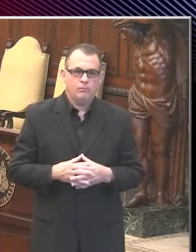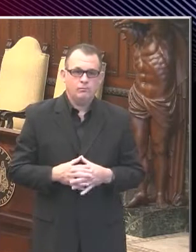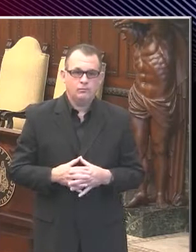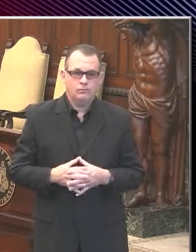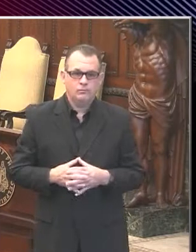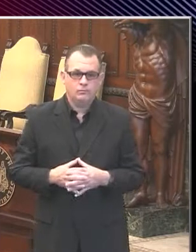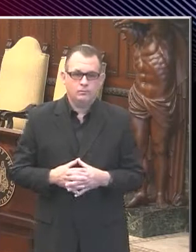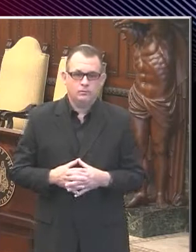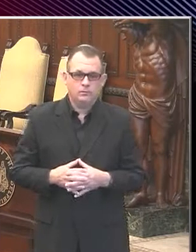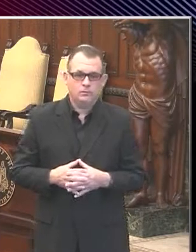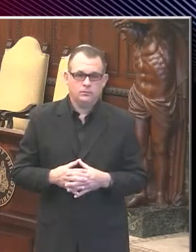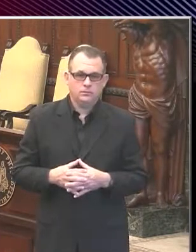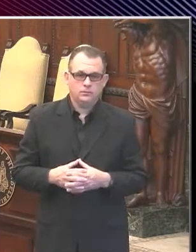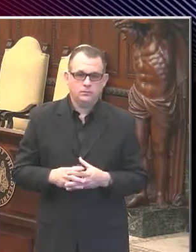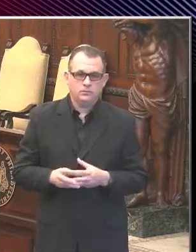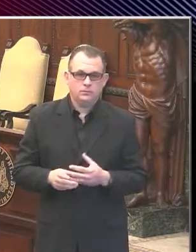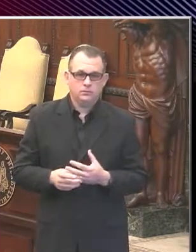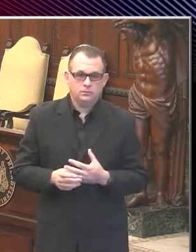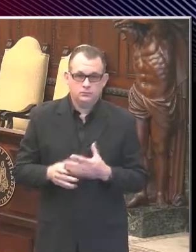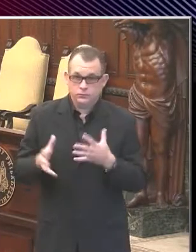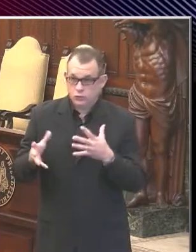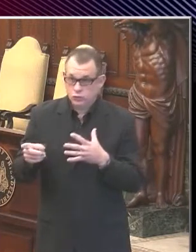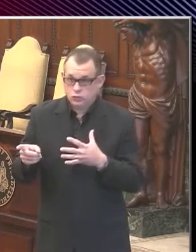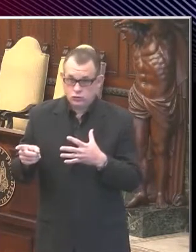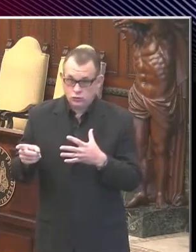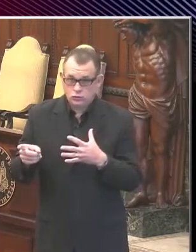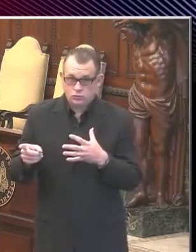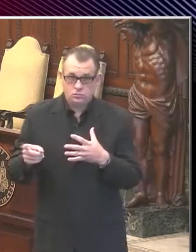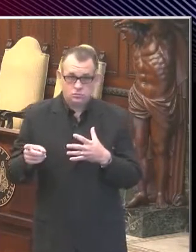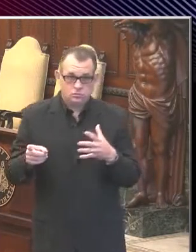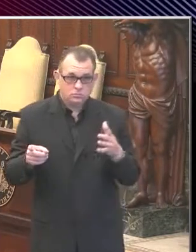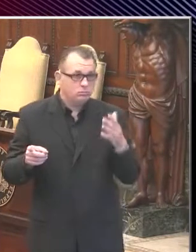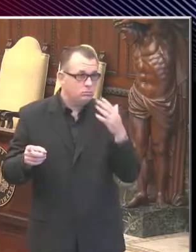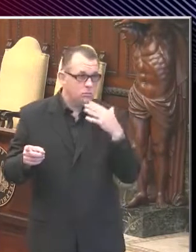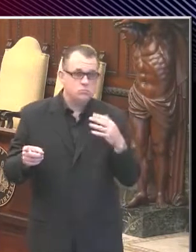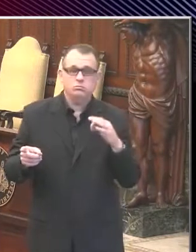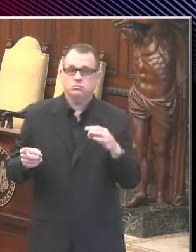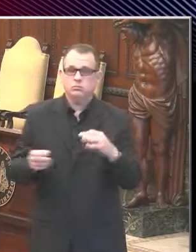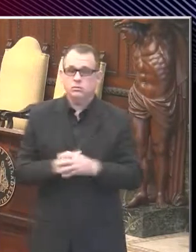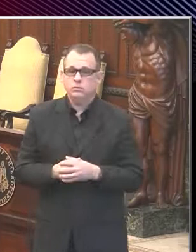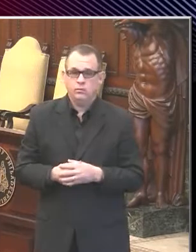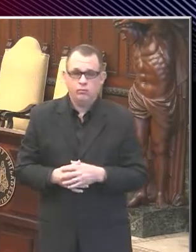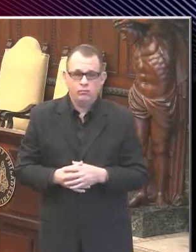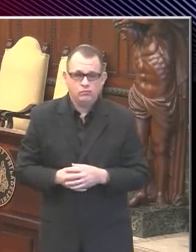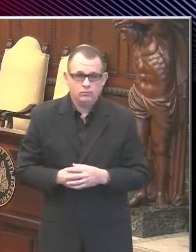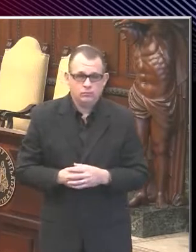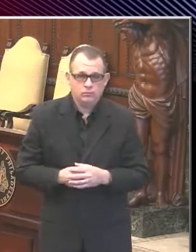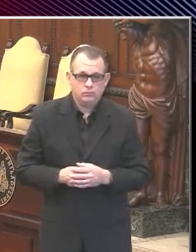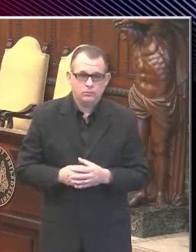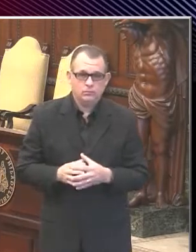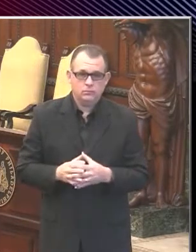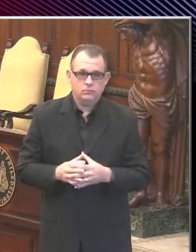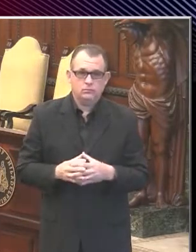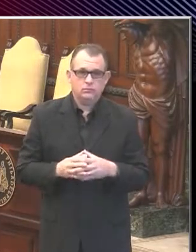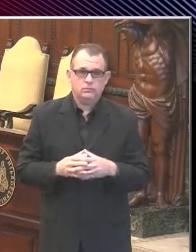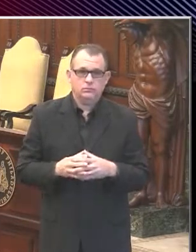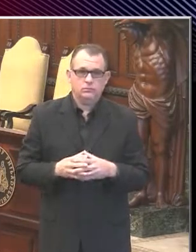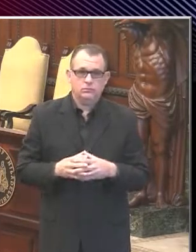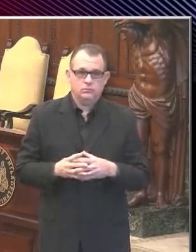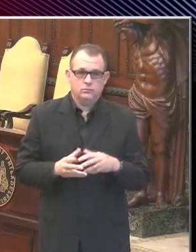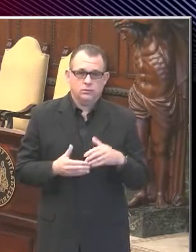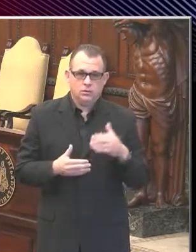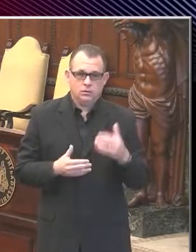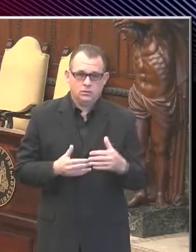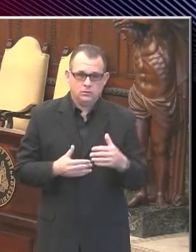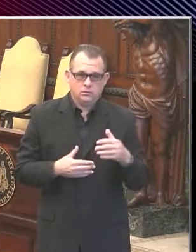Arjenis, did you have more? Are you good? No, no, no. I'm fine. Thank you. It's just that. right. Very good. Thank you. Let's go now to Matt Petrillo